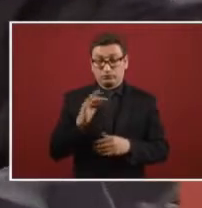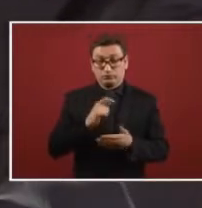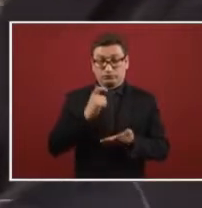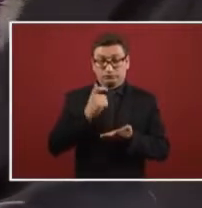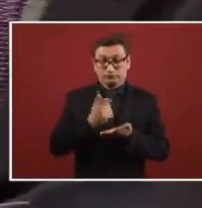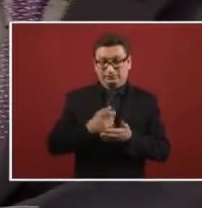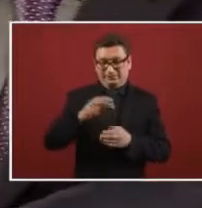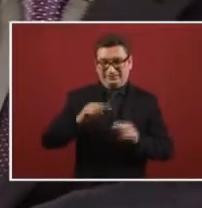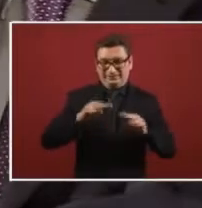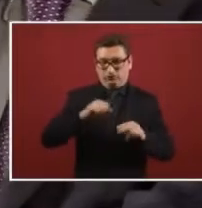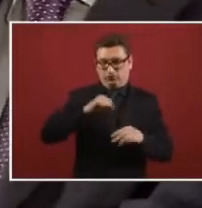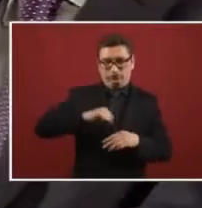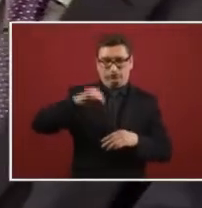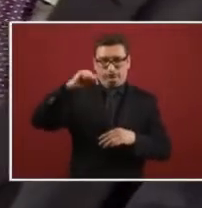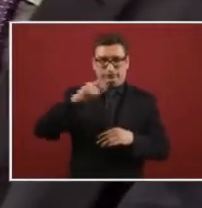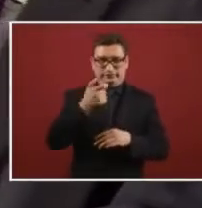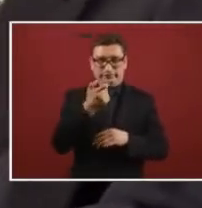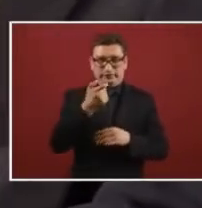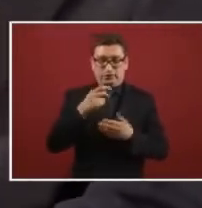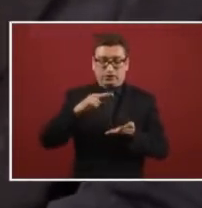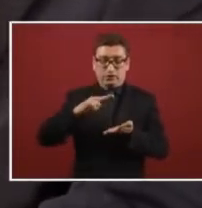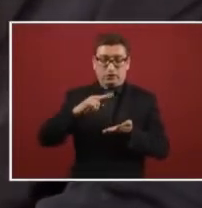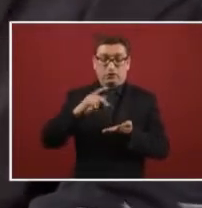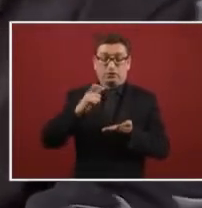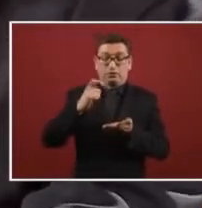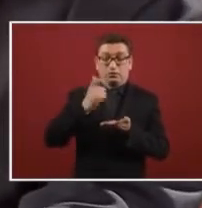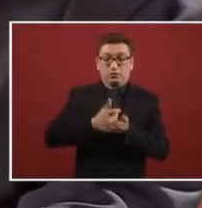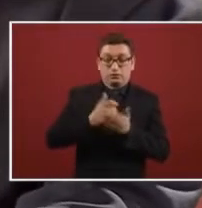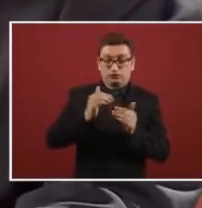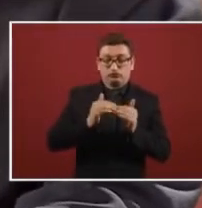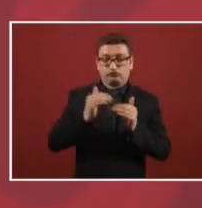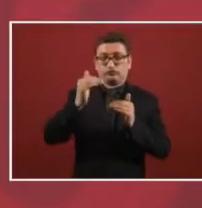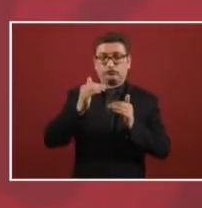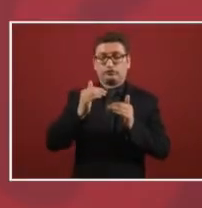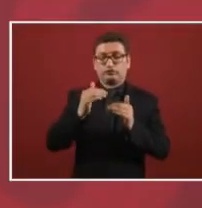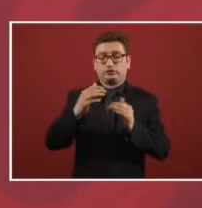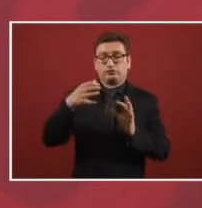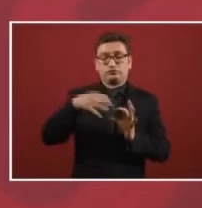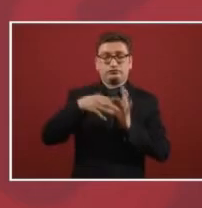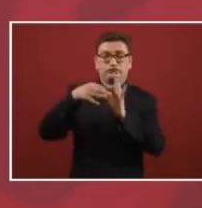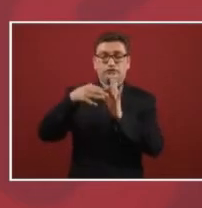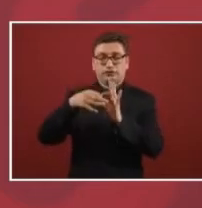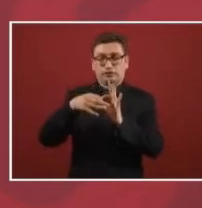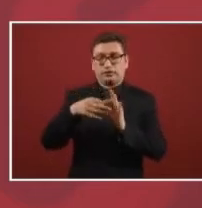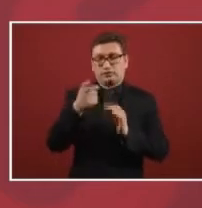increase. If we don't, it would be to lower it,